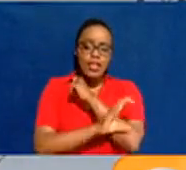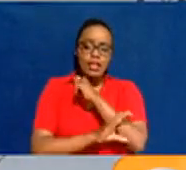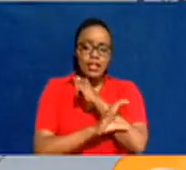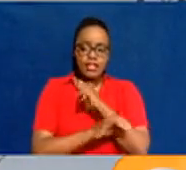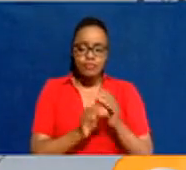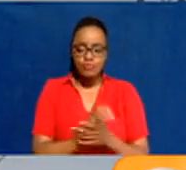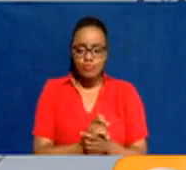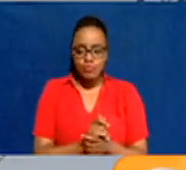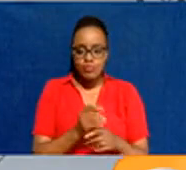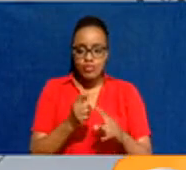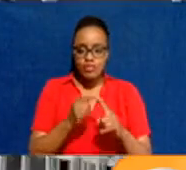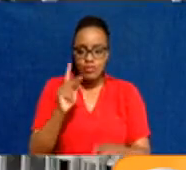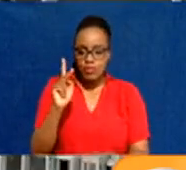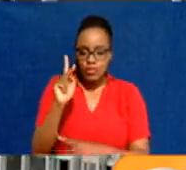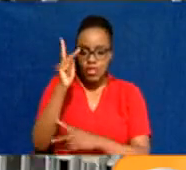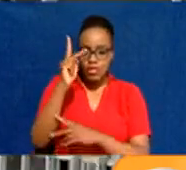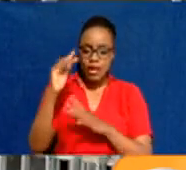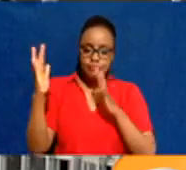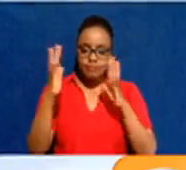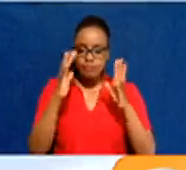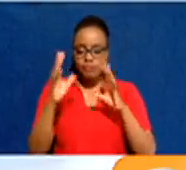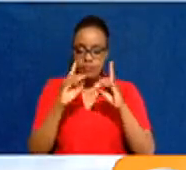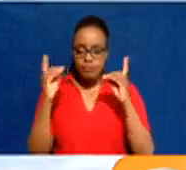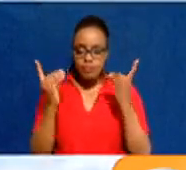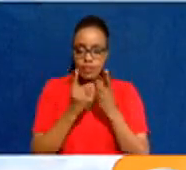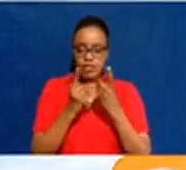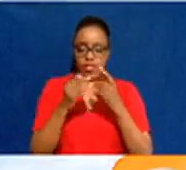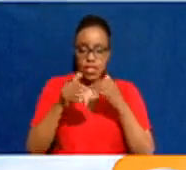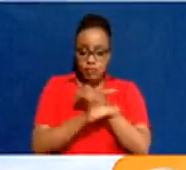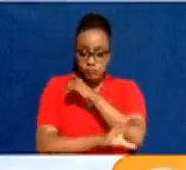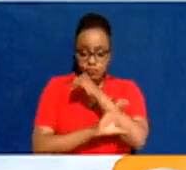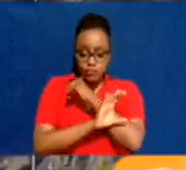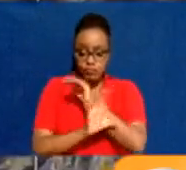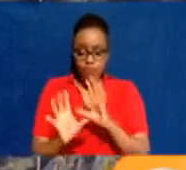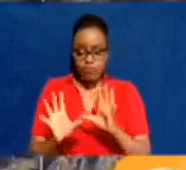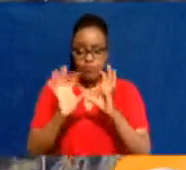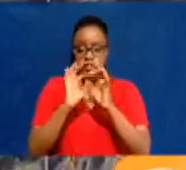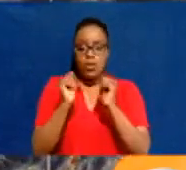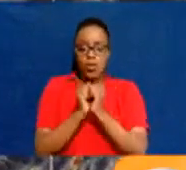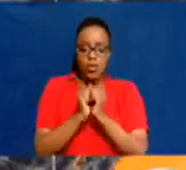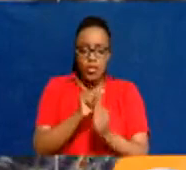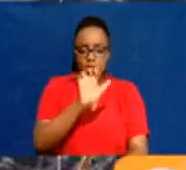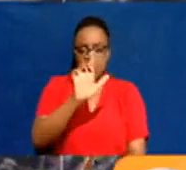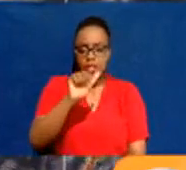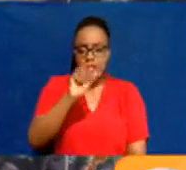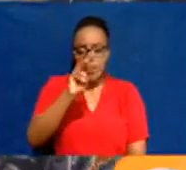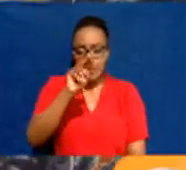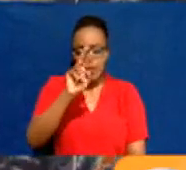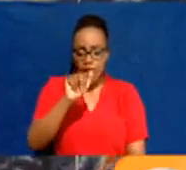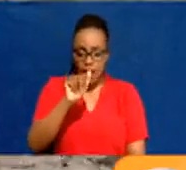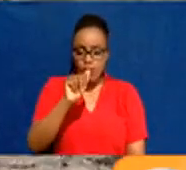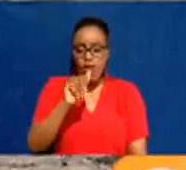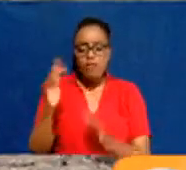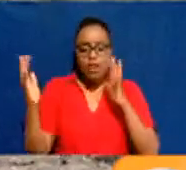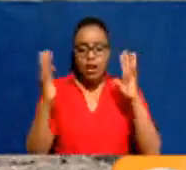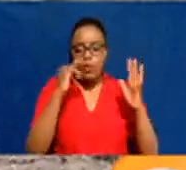According to the Kenya Meteorological Department, the country's current drought is associated with La Nina, a weather phenomenon that